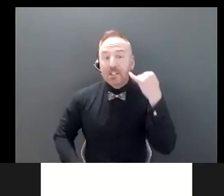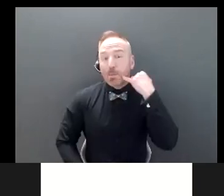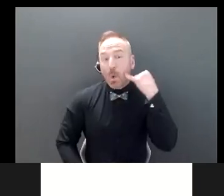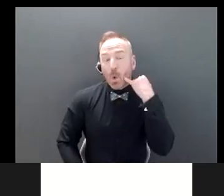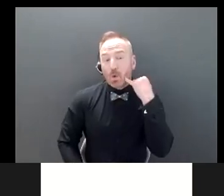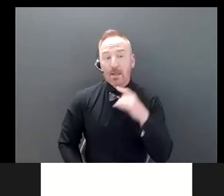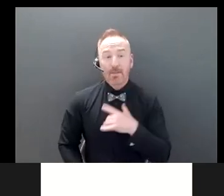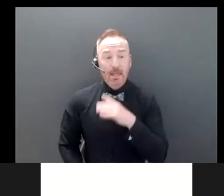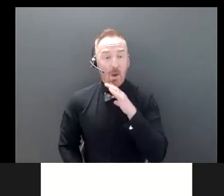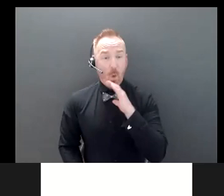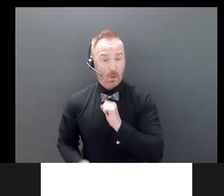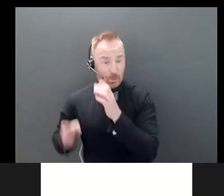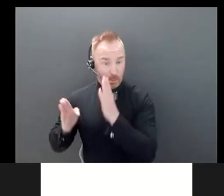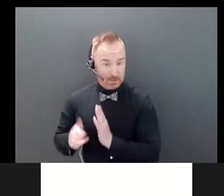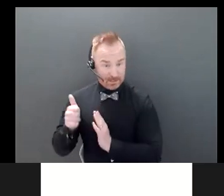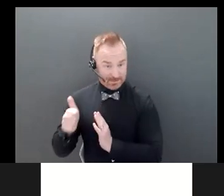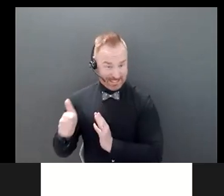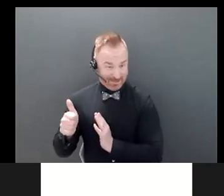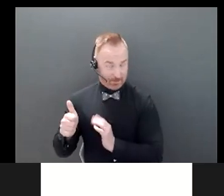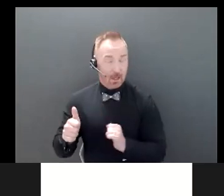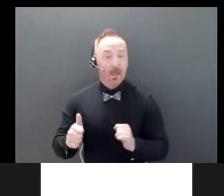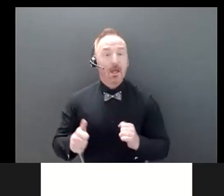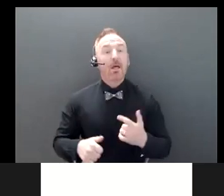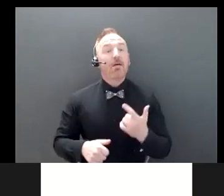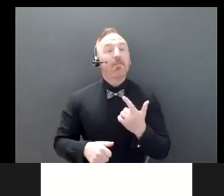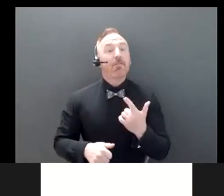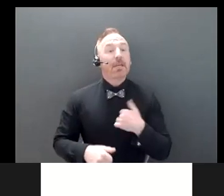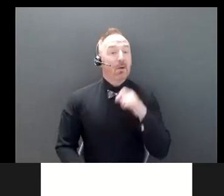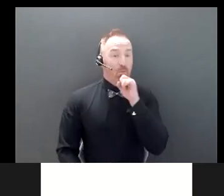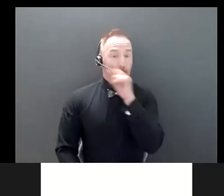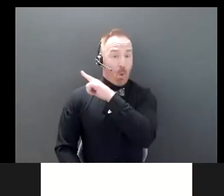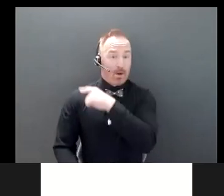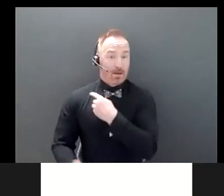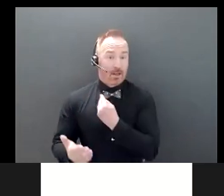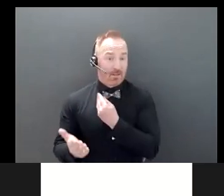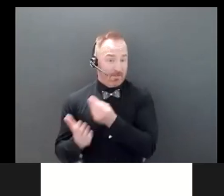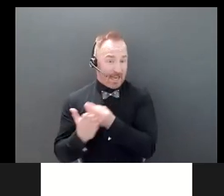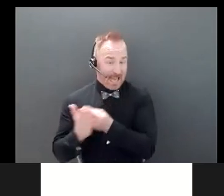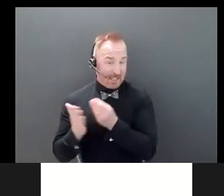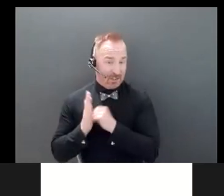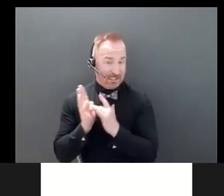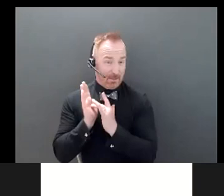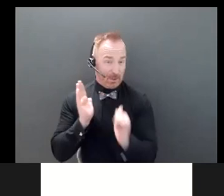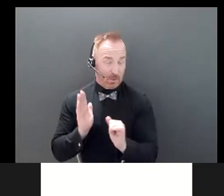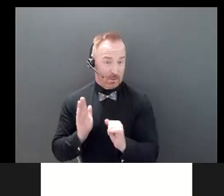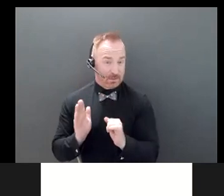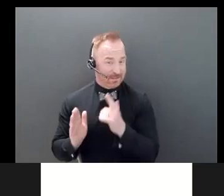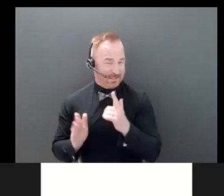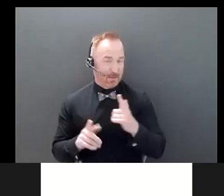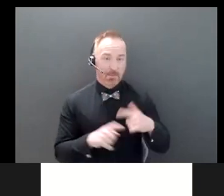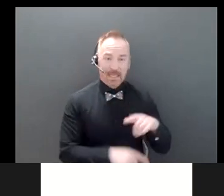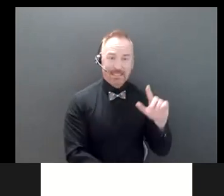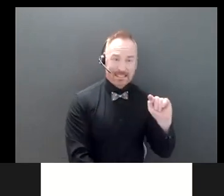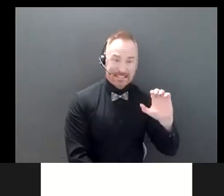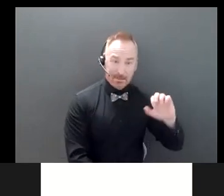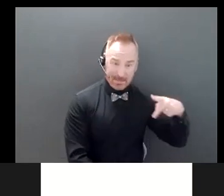the abuse, the financial abuse, could the trusted contact person begin that reporting, but are they able to do